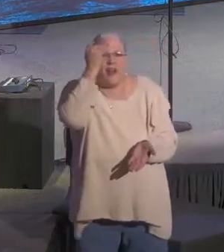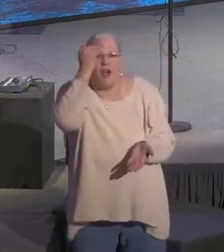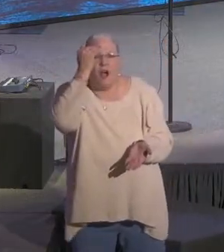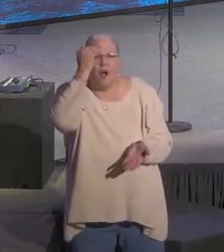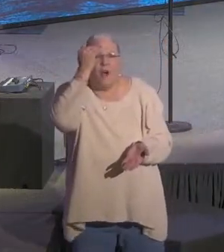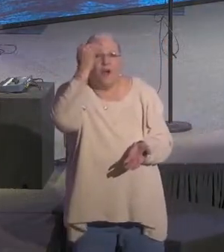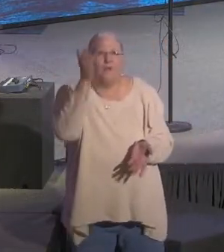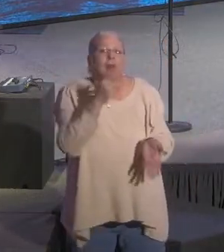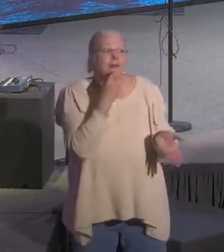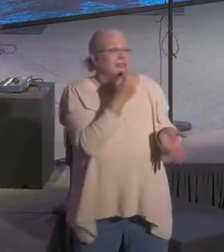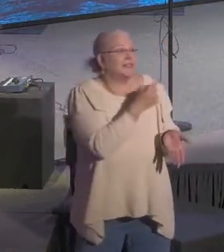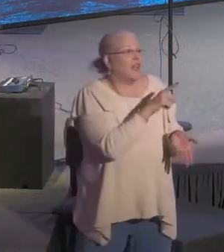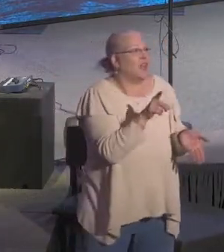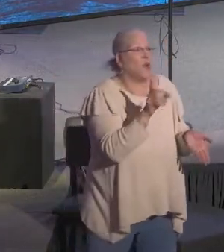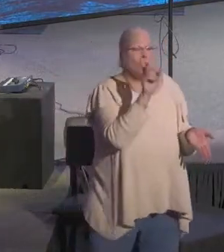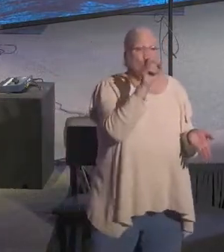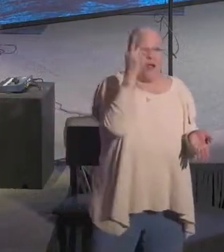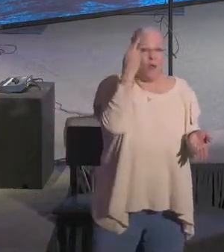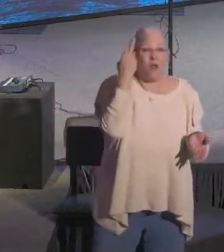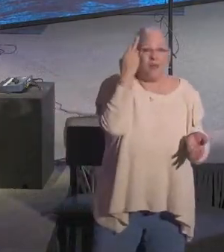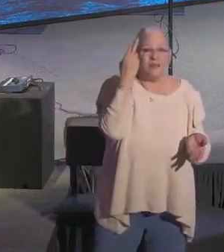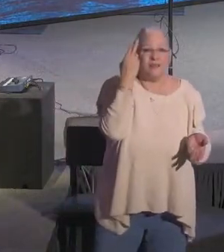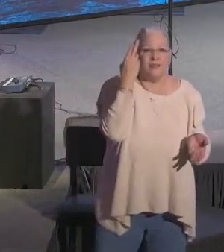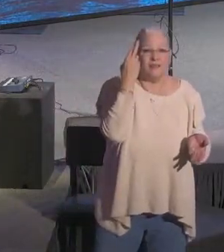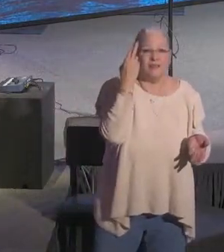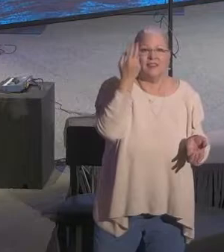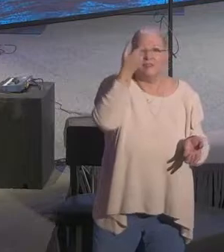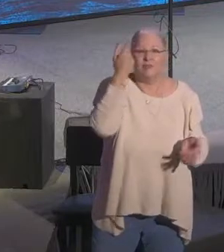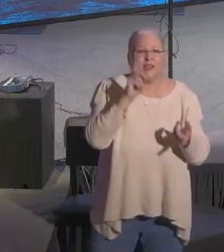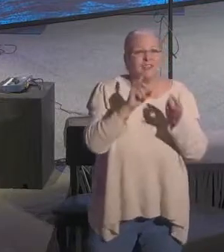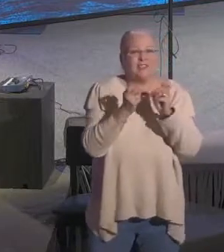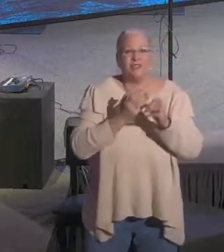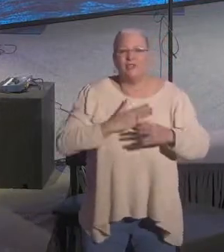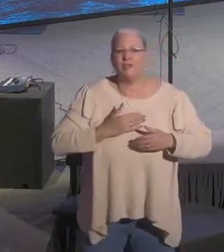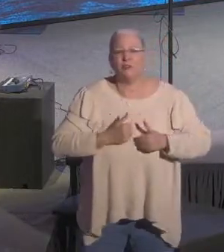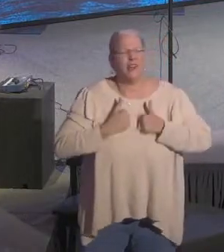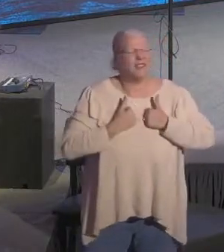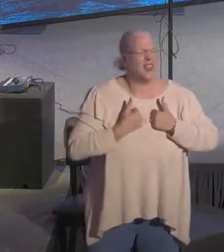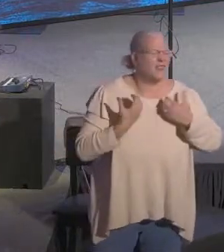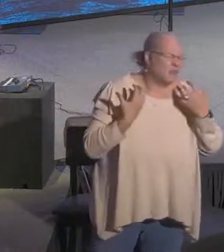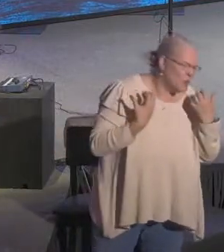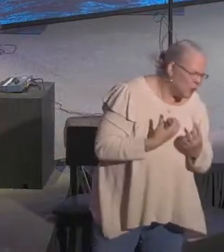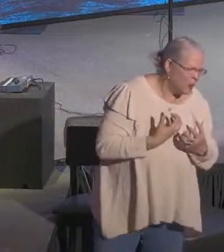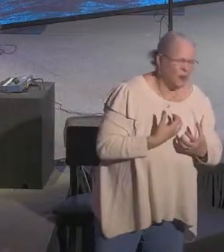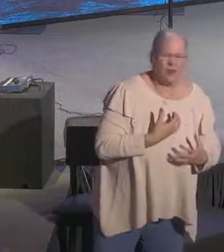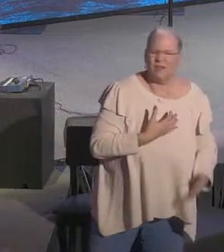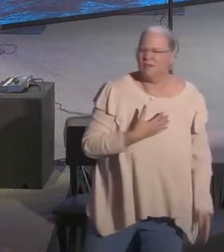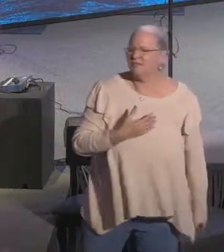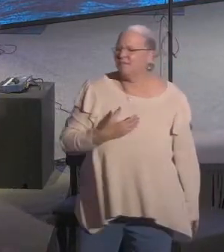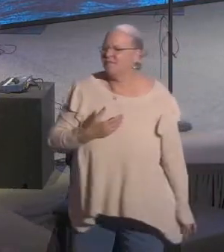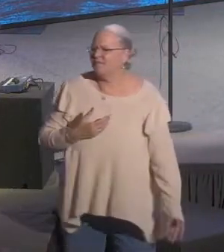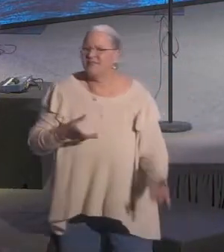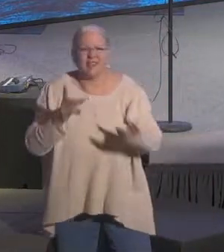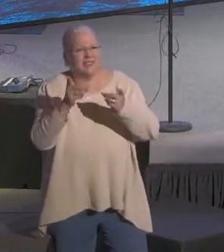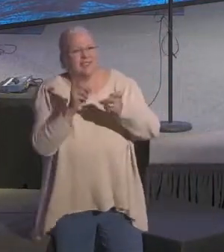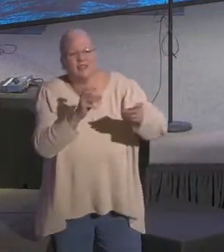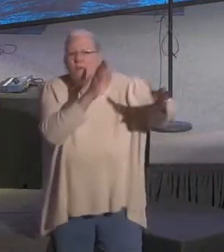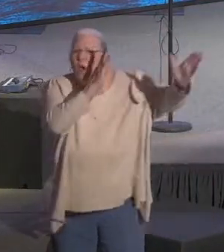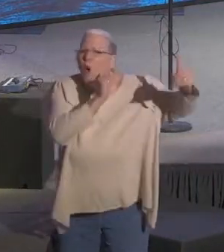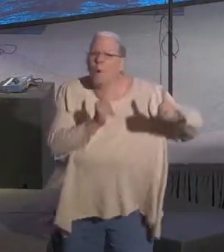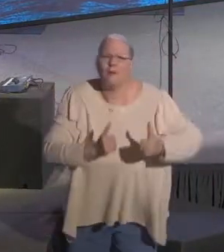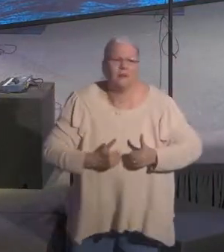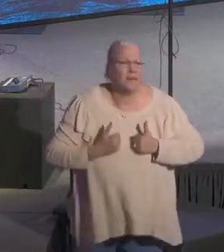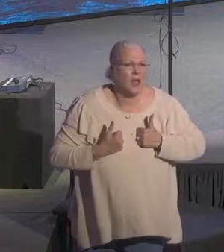But here's what I want to say. One reason, the main reason is because he has changed my life so dramatically. And he's given me a hope and a